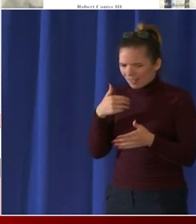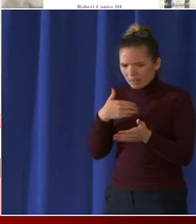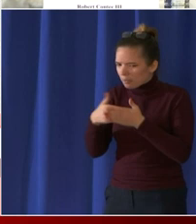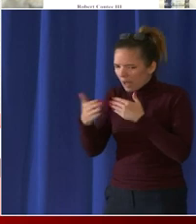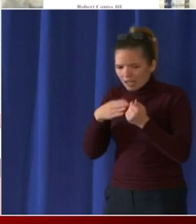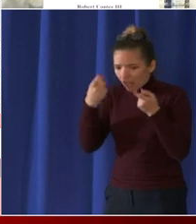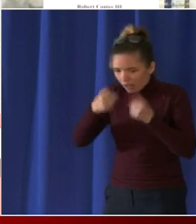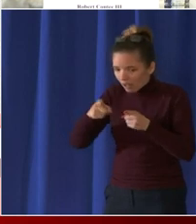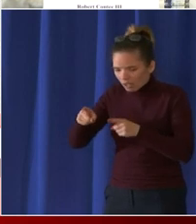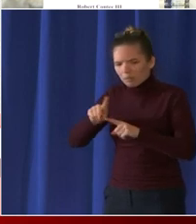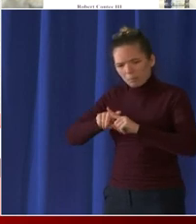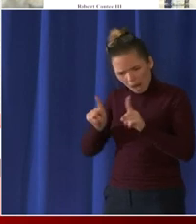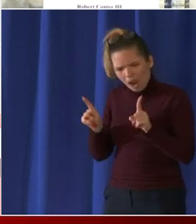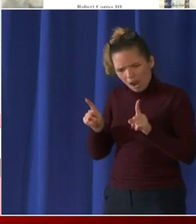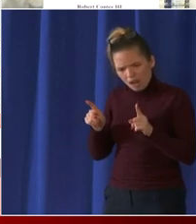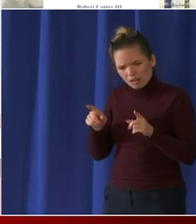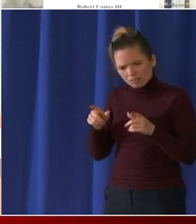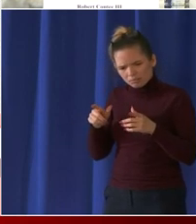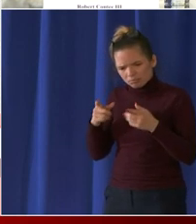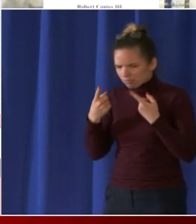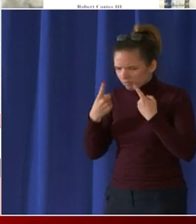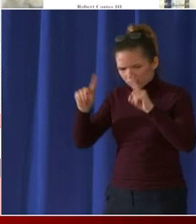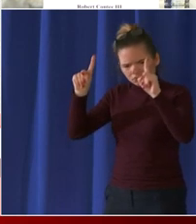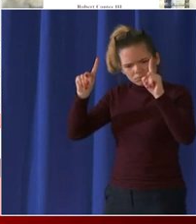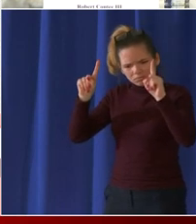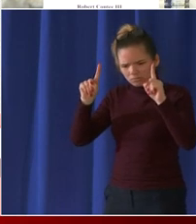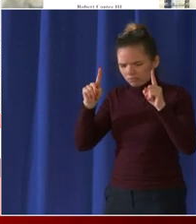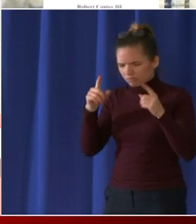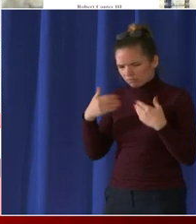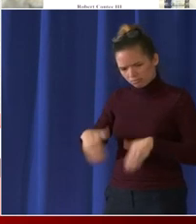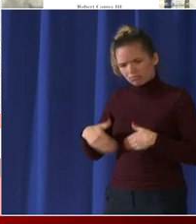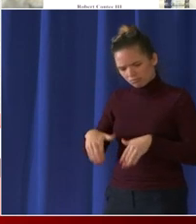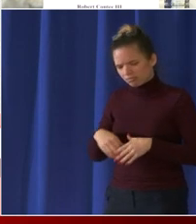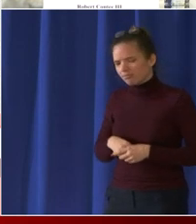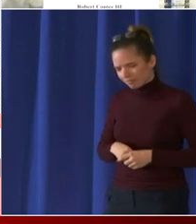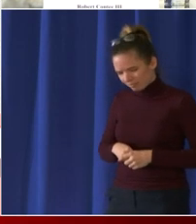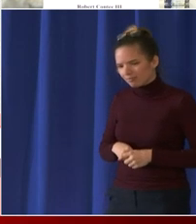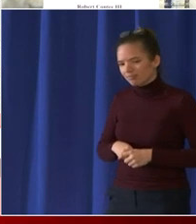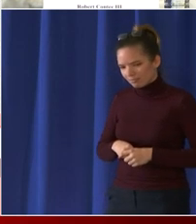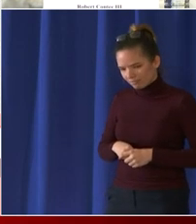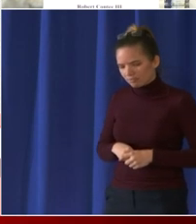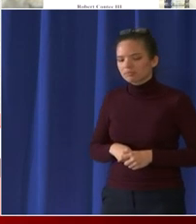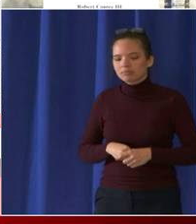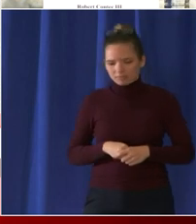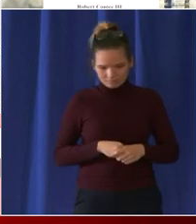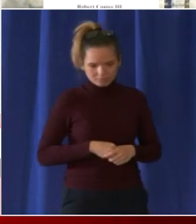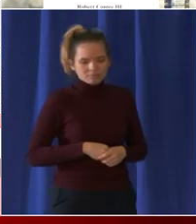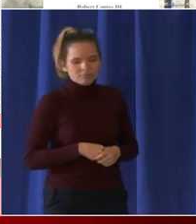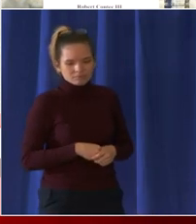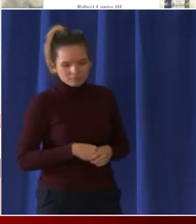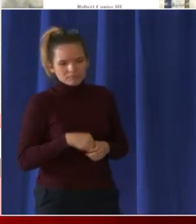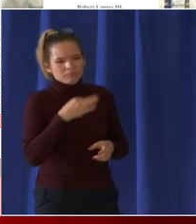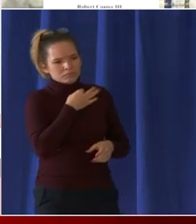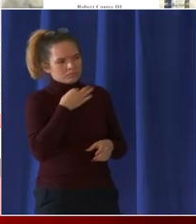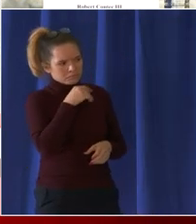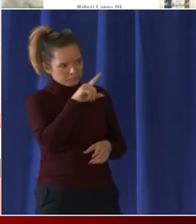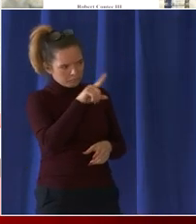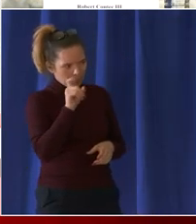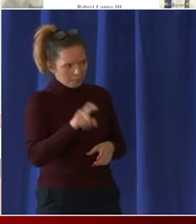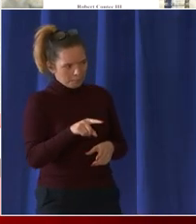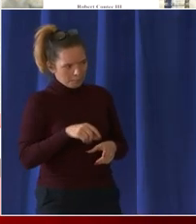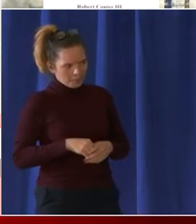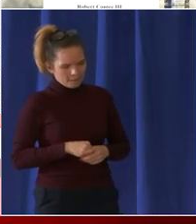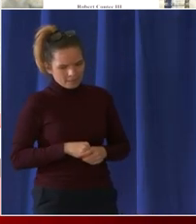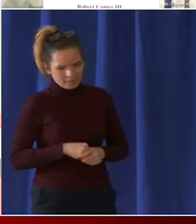according to some of the testimony that we heard in committee hearings so you and um i guess whoever the chief was i'm sorry i don't remember